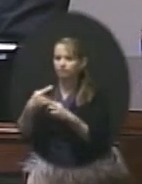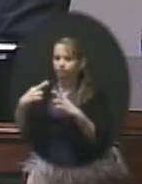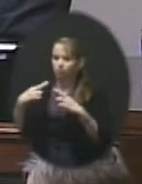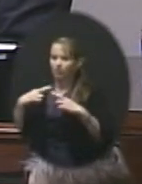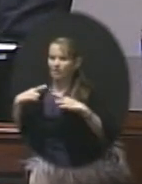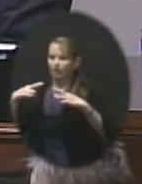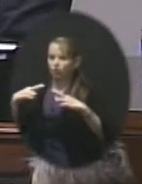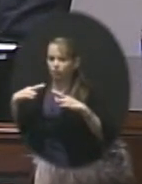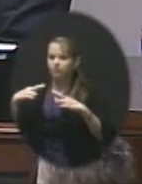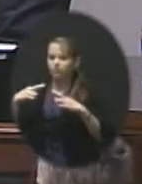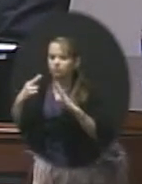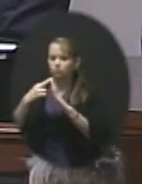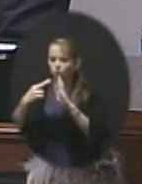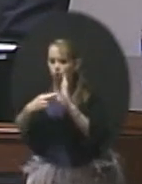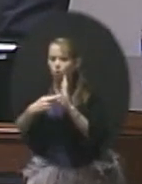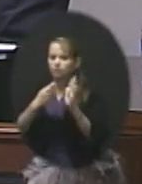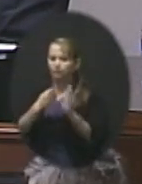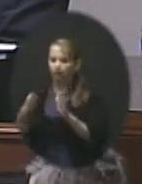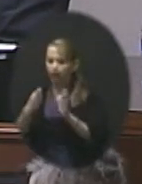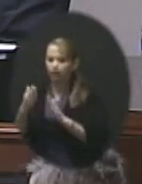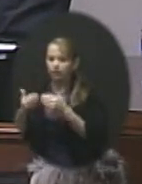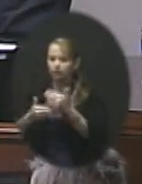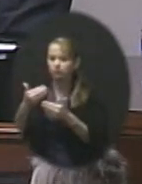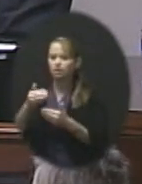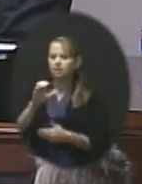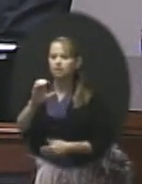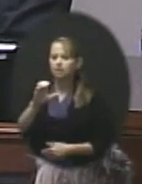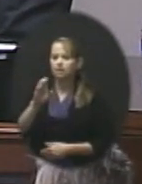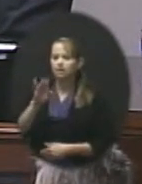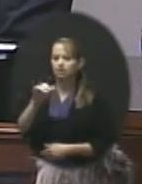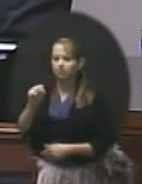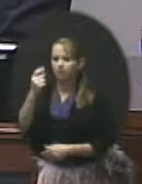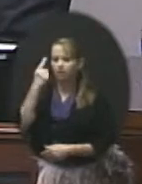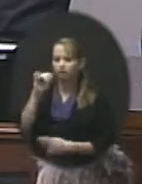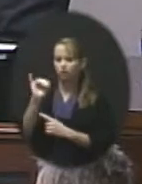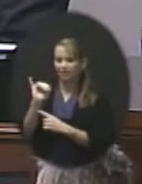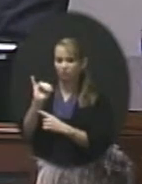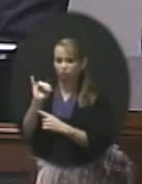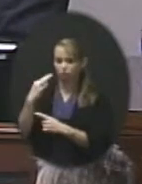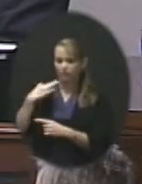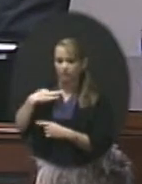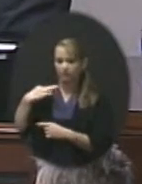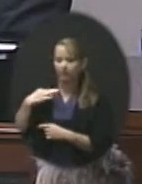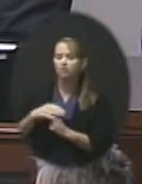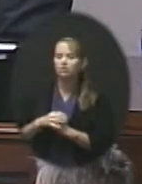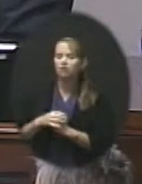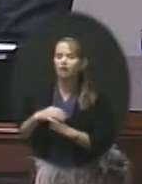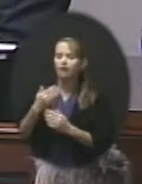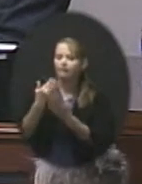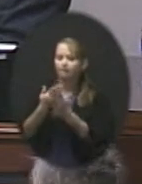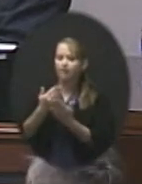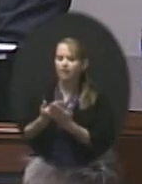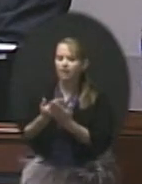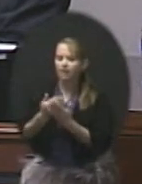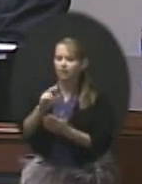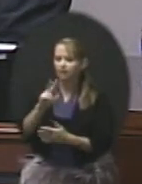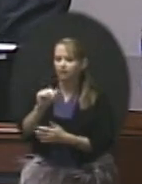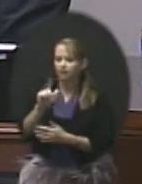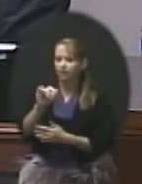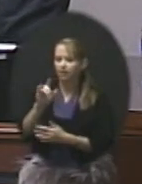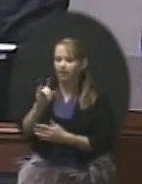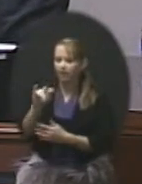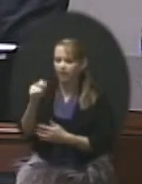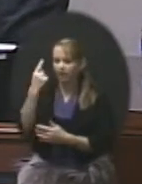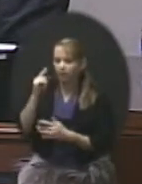planning, CBiz for a lot of our insurance benefits, validity for criminal background checks. I'll highlight one,